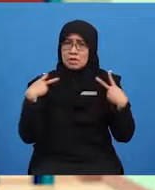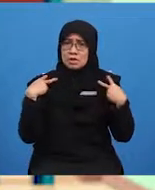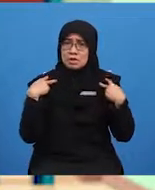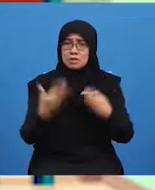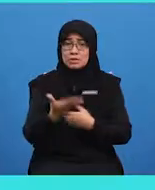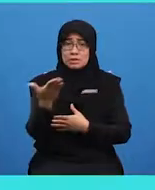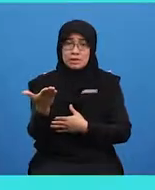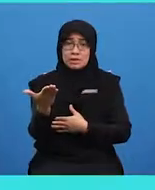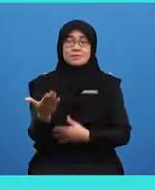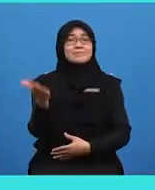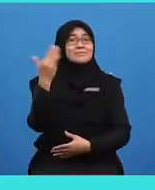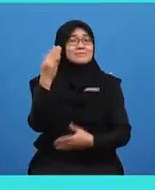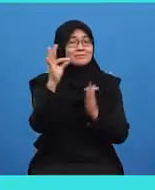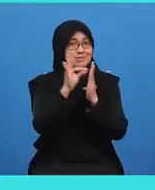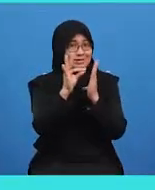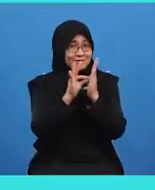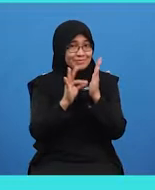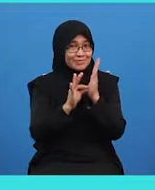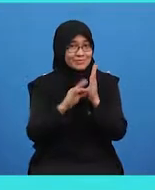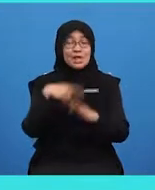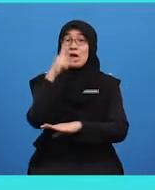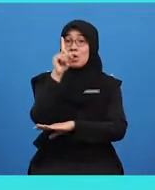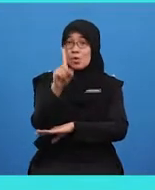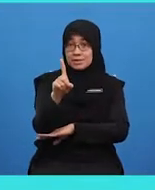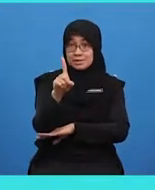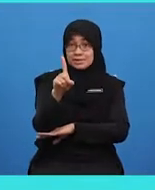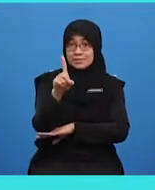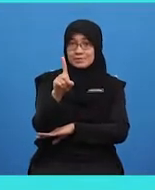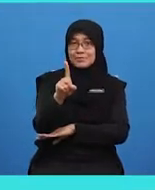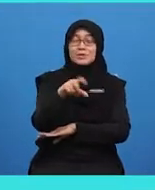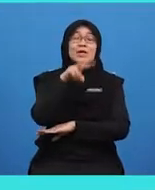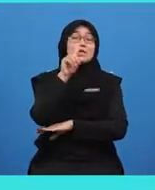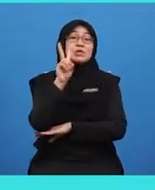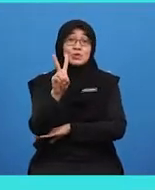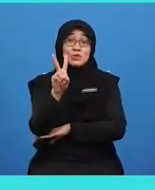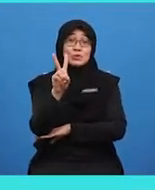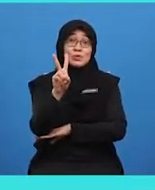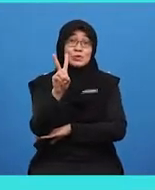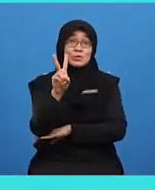count. There's one, two,